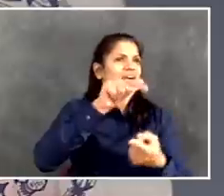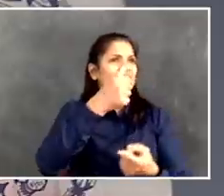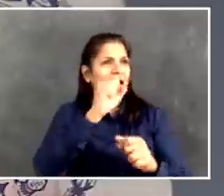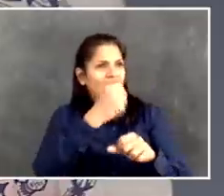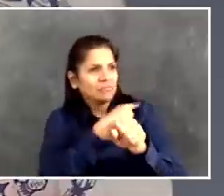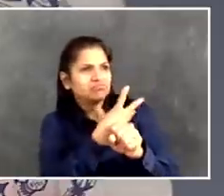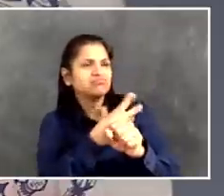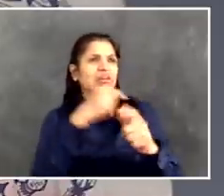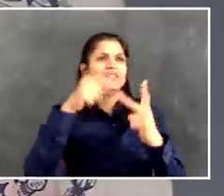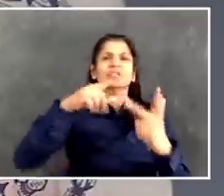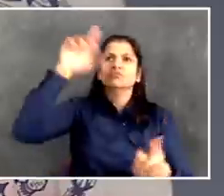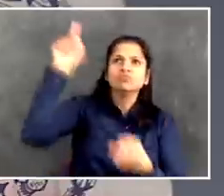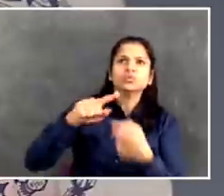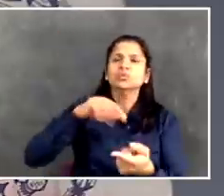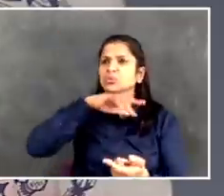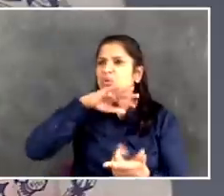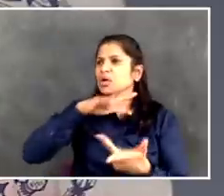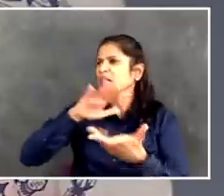safety.